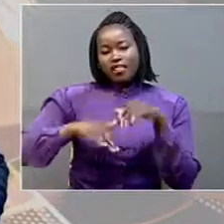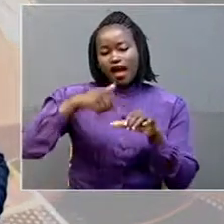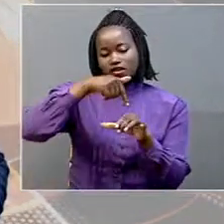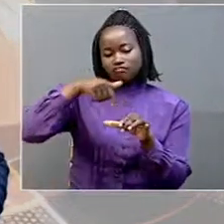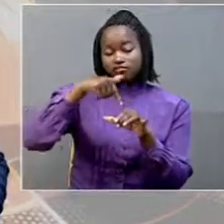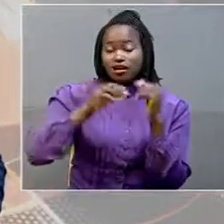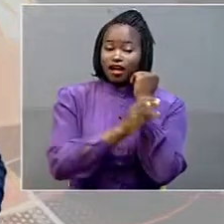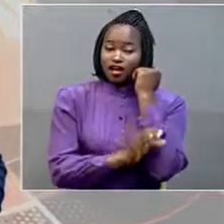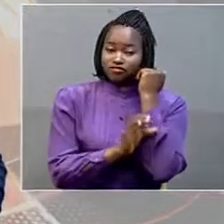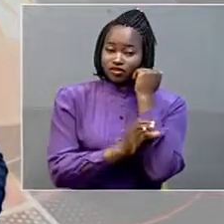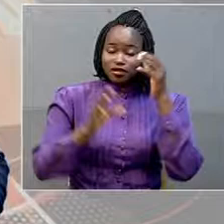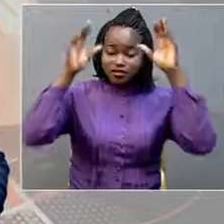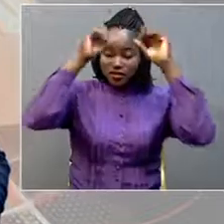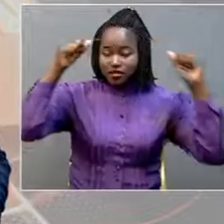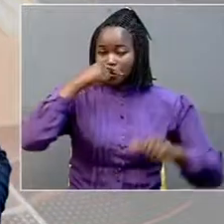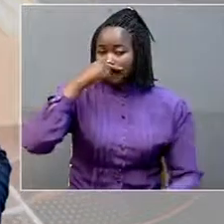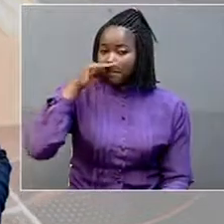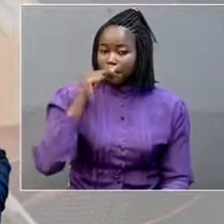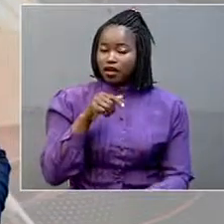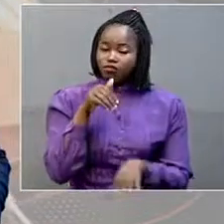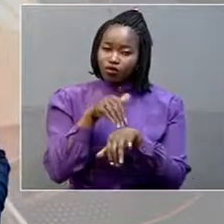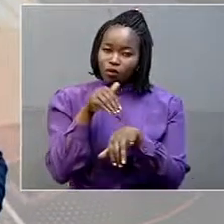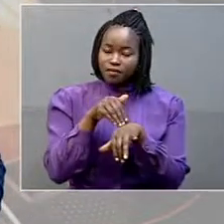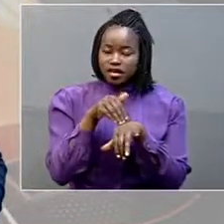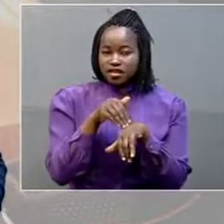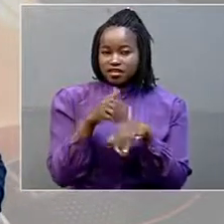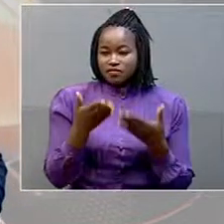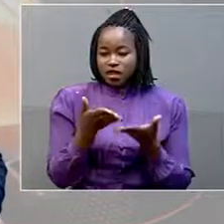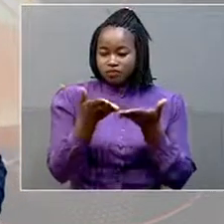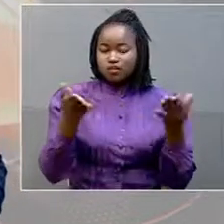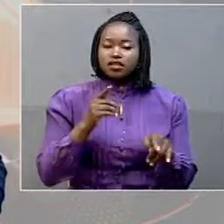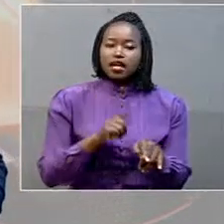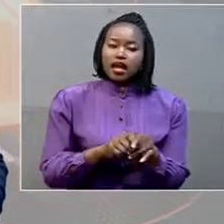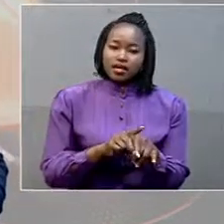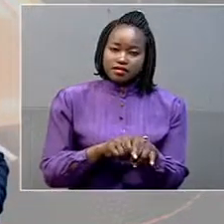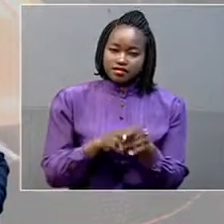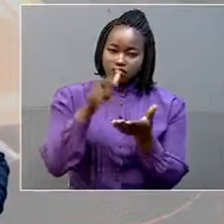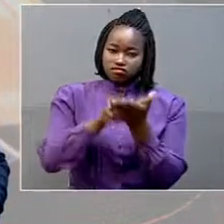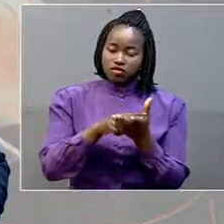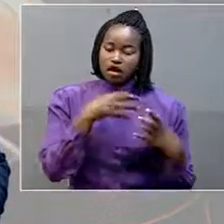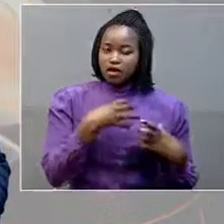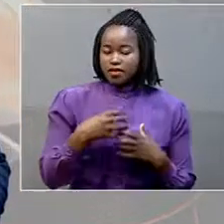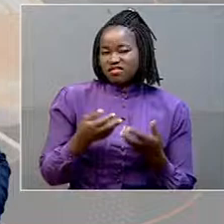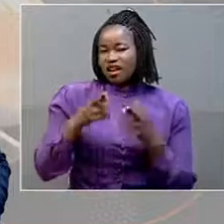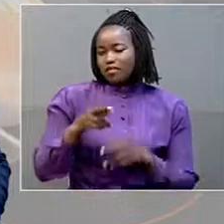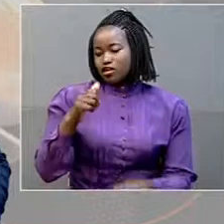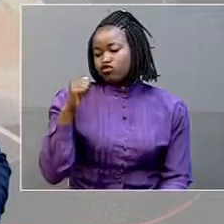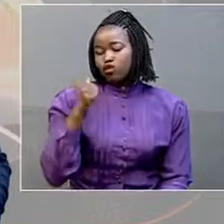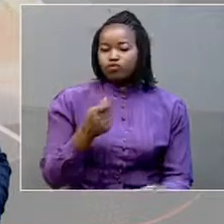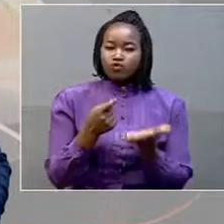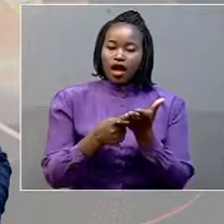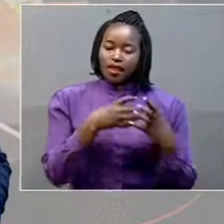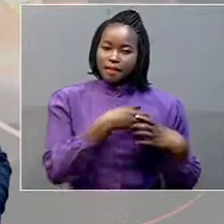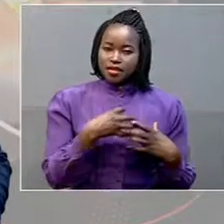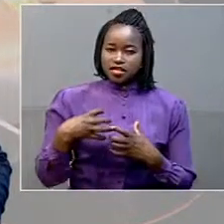President Museveni made the remarks at the commissioning ceremony of officer cadets that was held yesterday at the Uganda Military Academy,